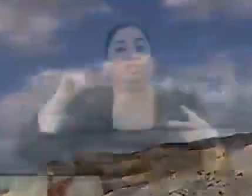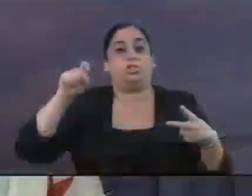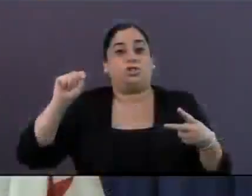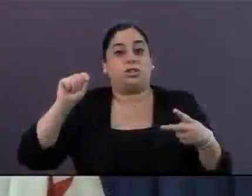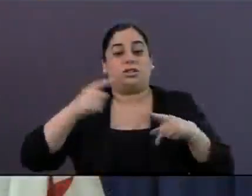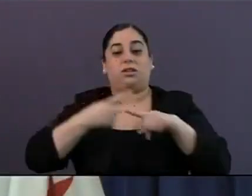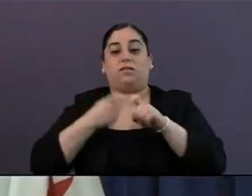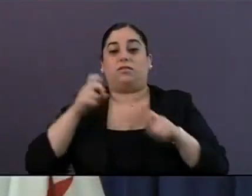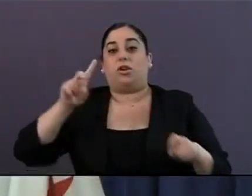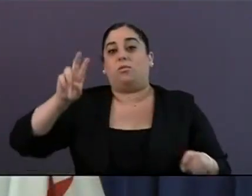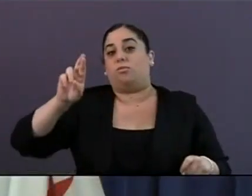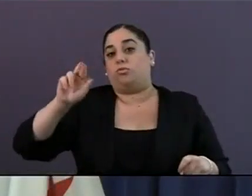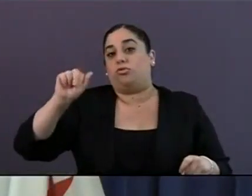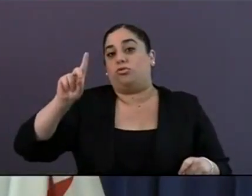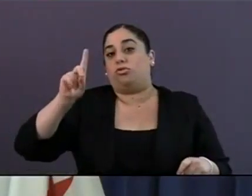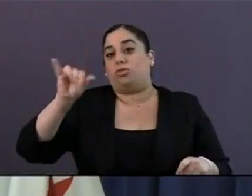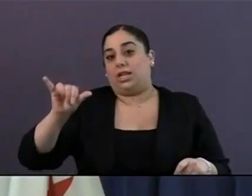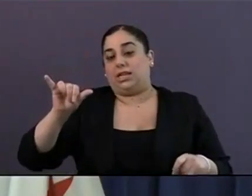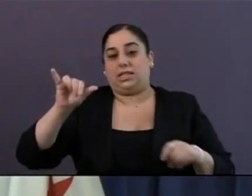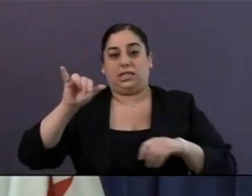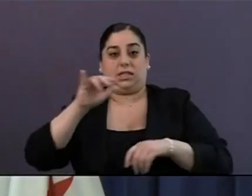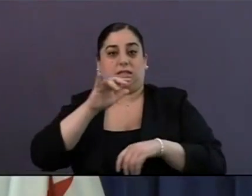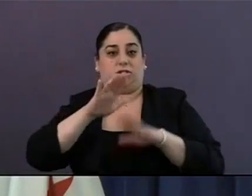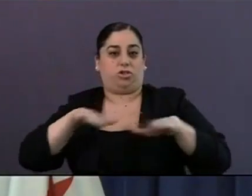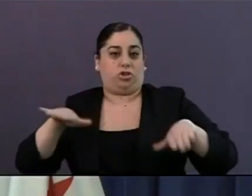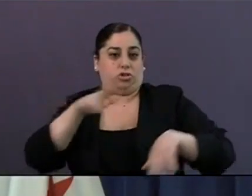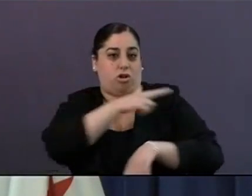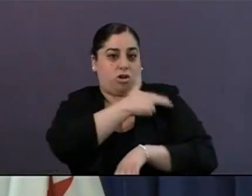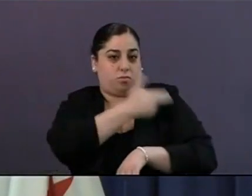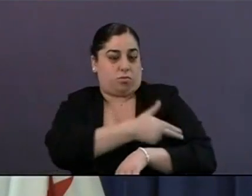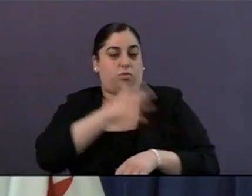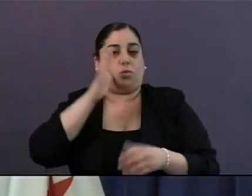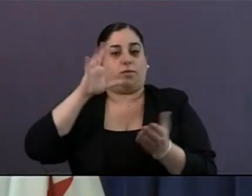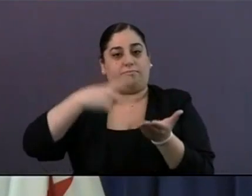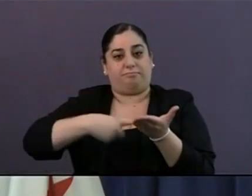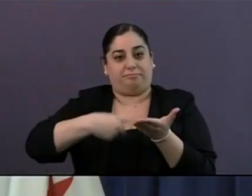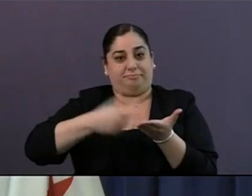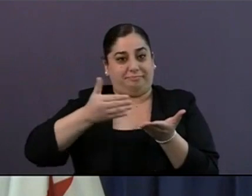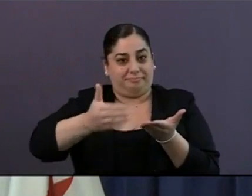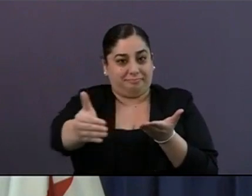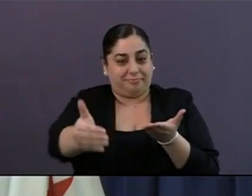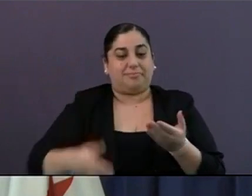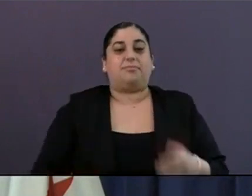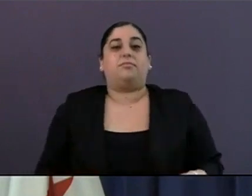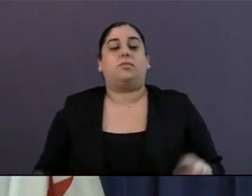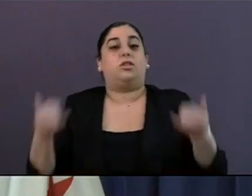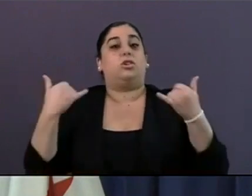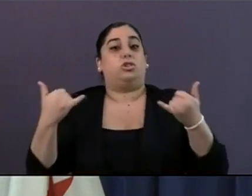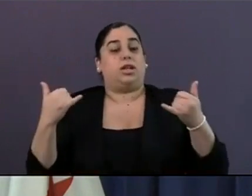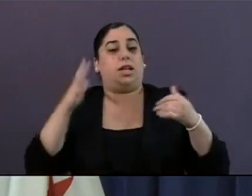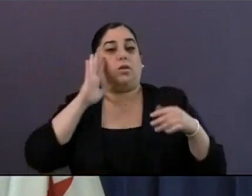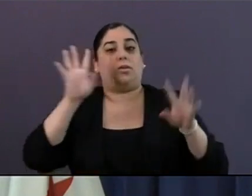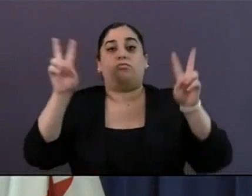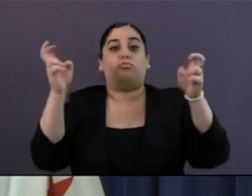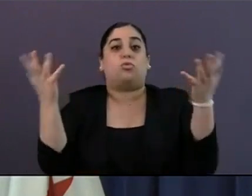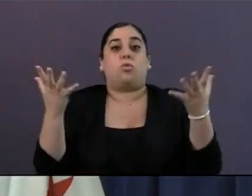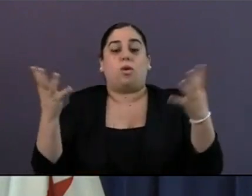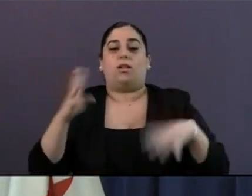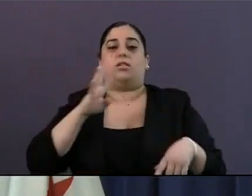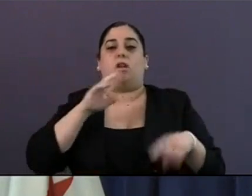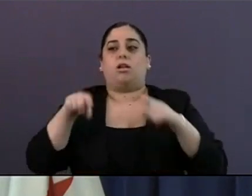The city of San Diego now doing its daily coronavirus update. Mayor Kevin Faulkner now speaking live. Second, I will give an update on our beaches.